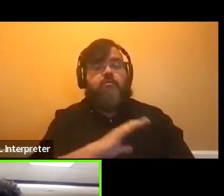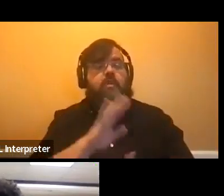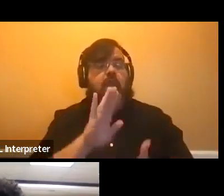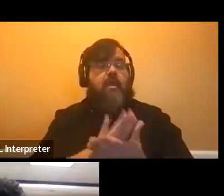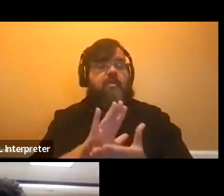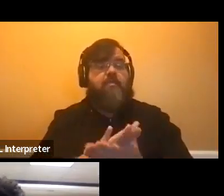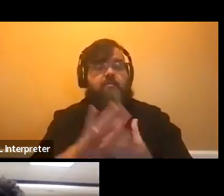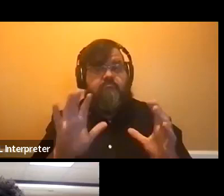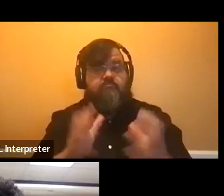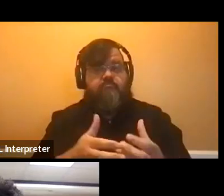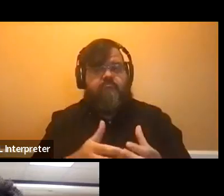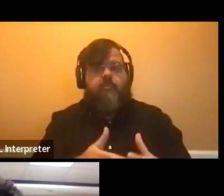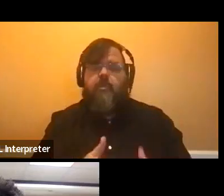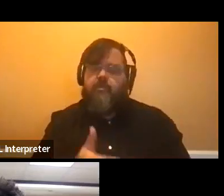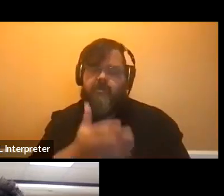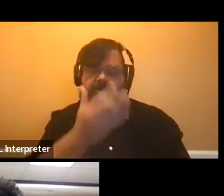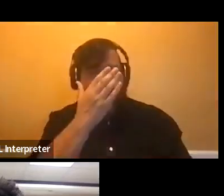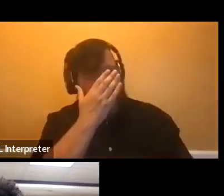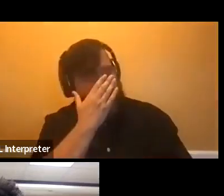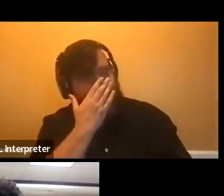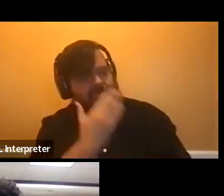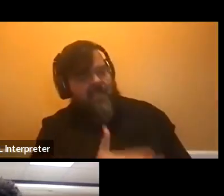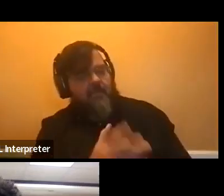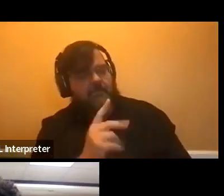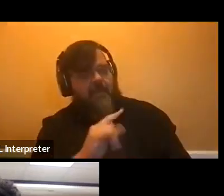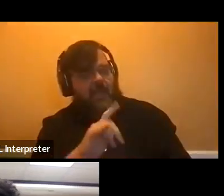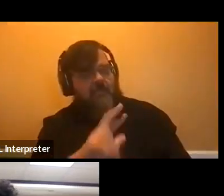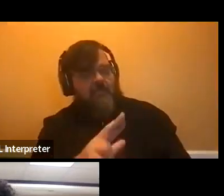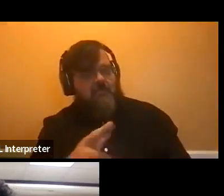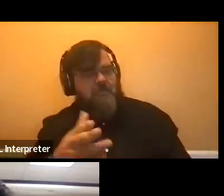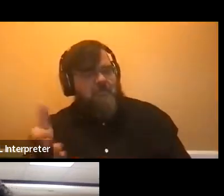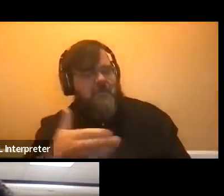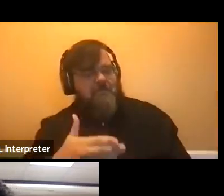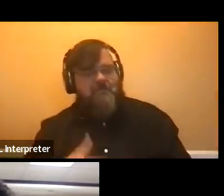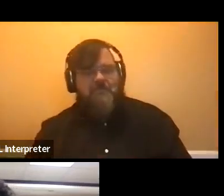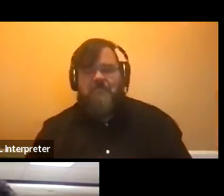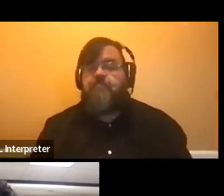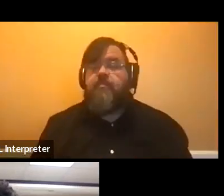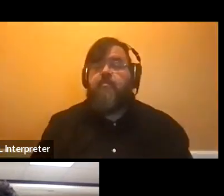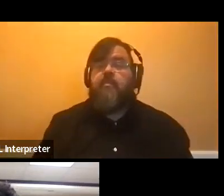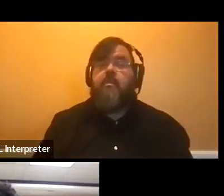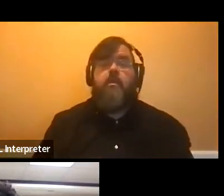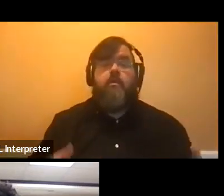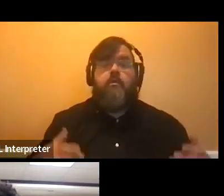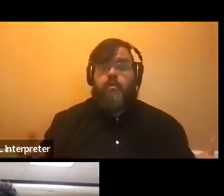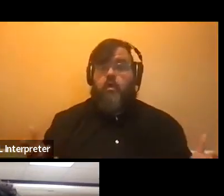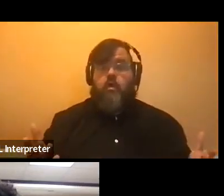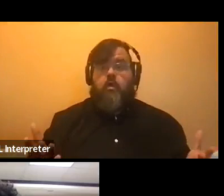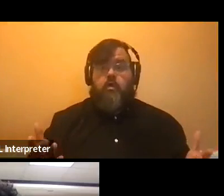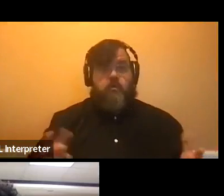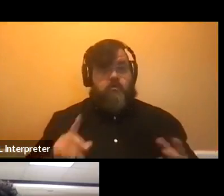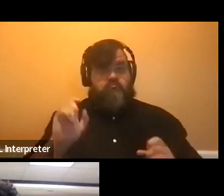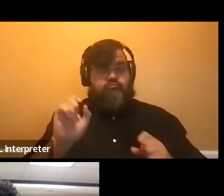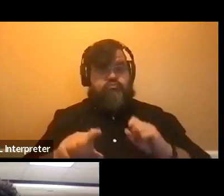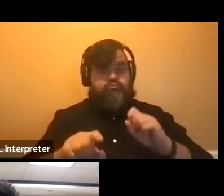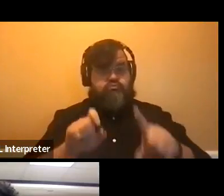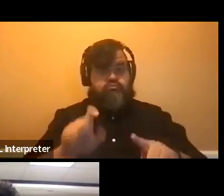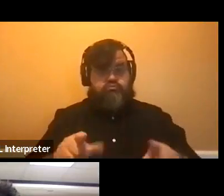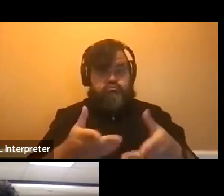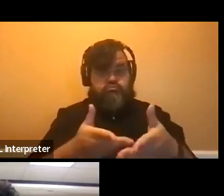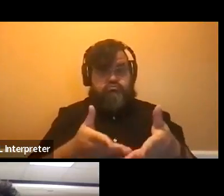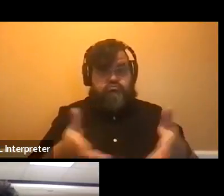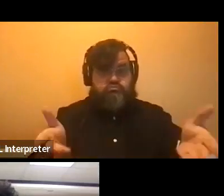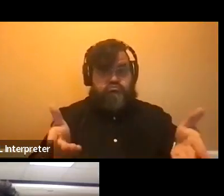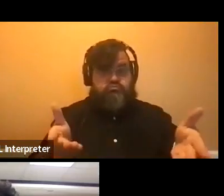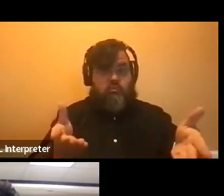Thanks, Taylor. Welcome. So we are going to maybe fire some questions at our three